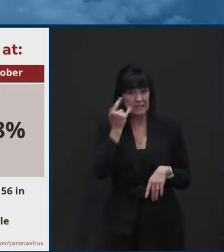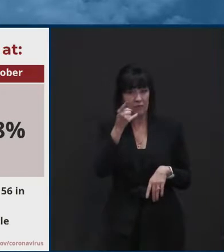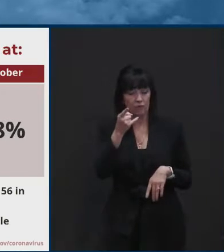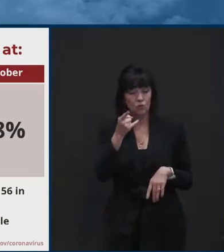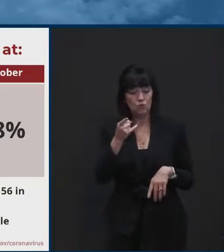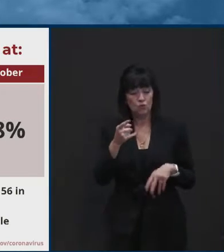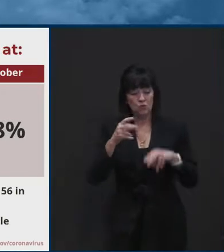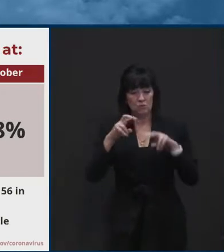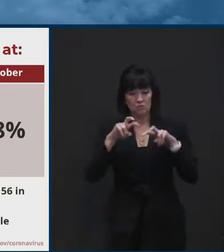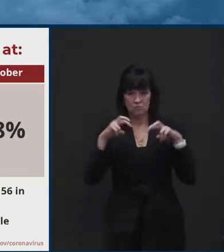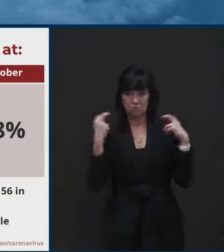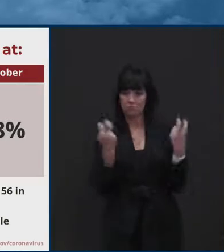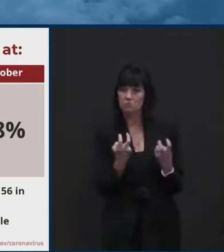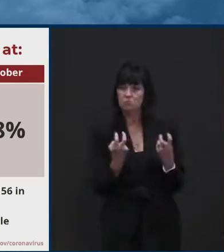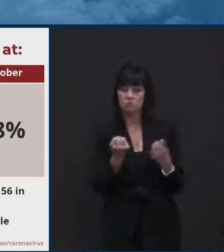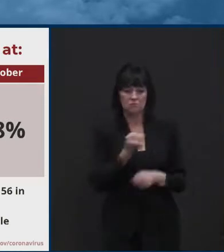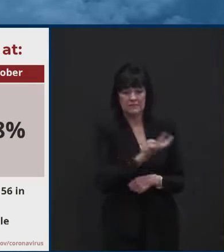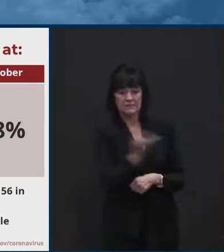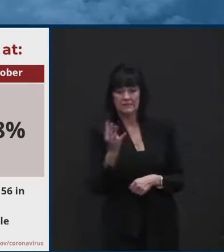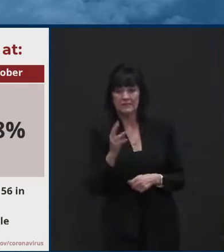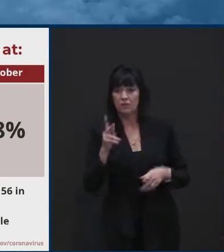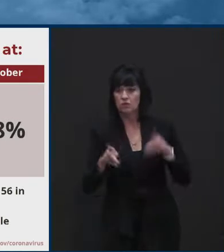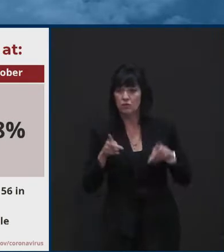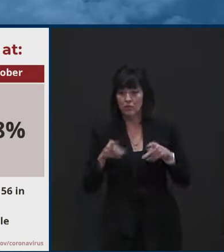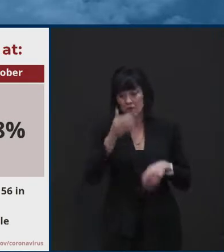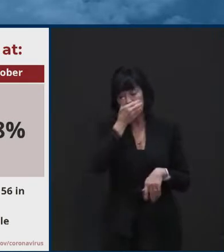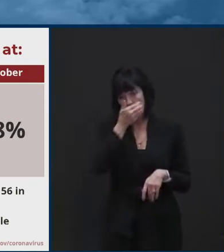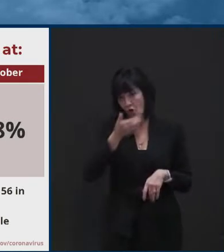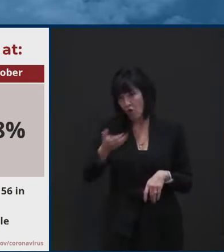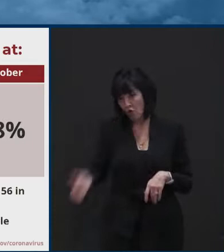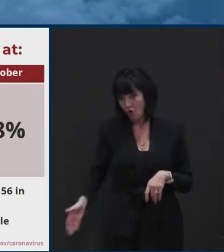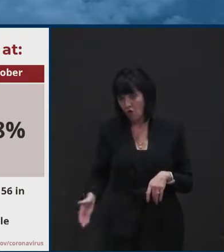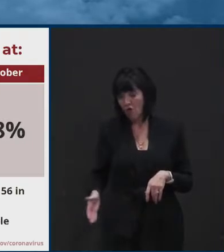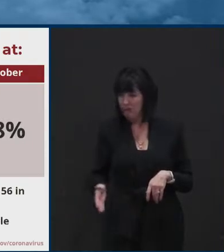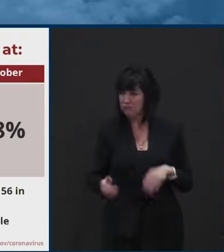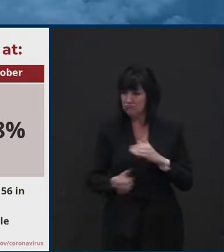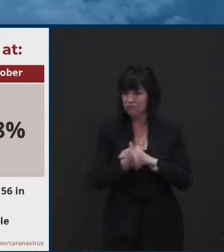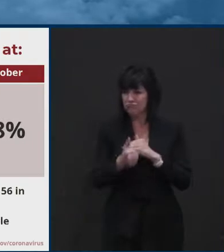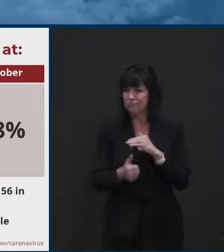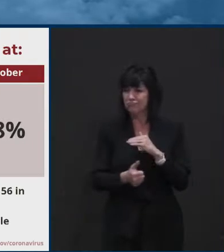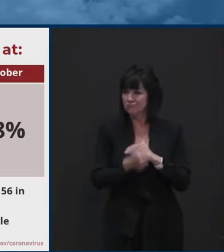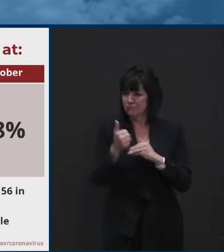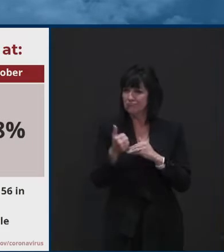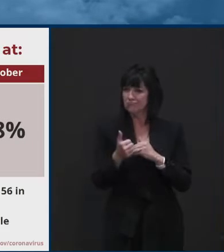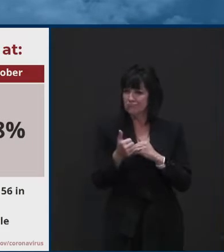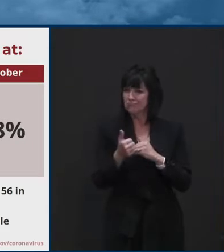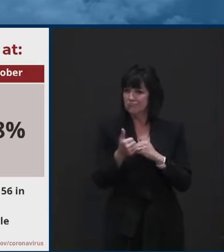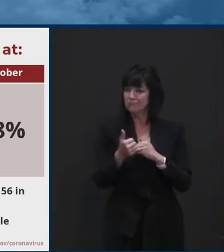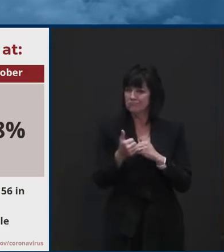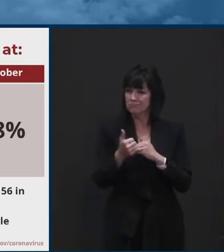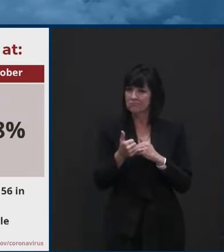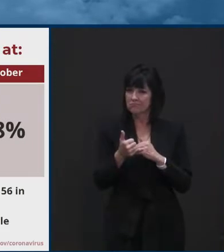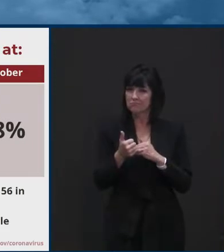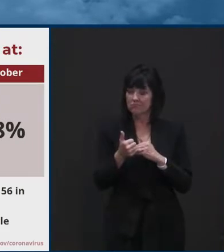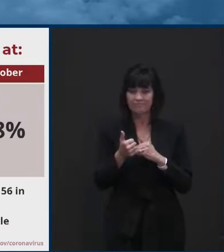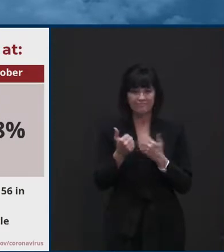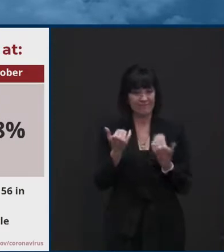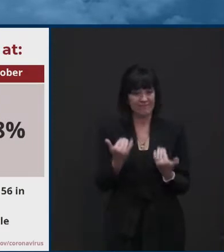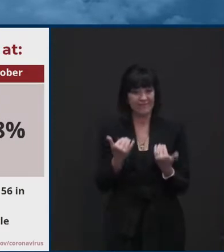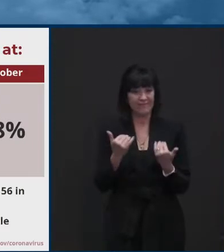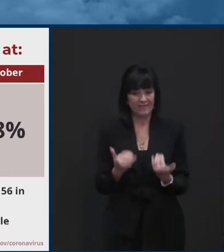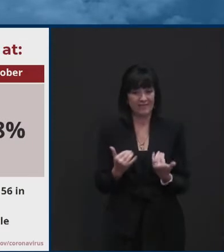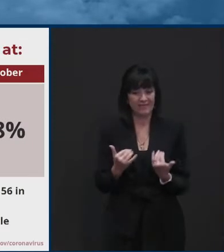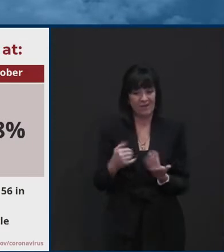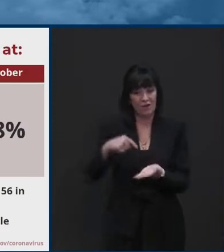mask off, it is, it is a very risky setting. And, um, there is an abundant amount of science now,